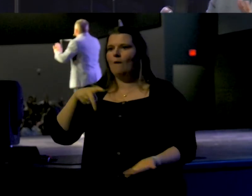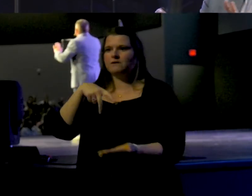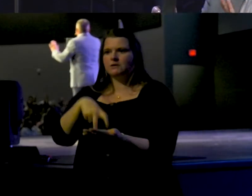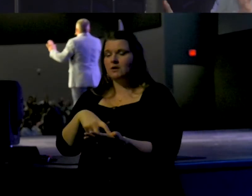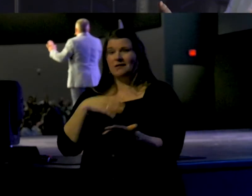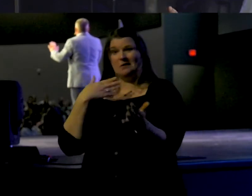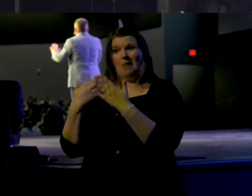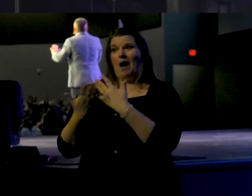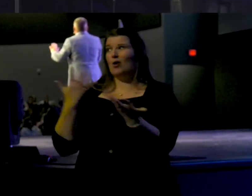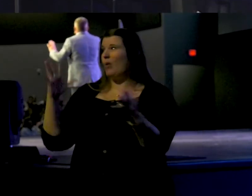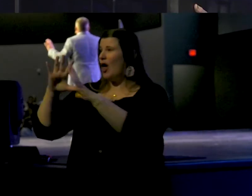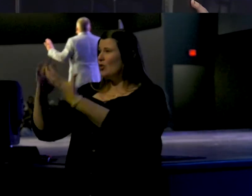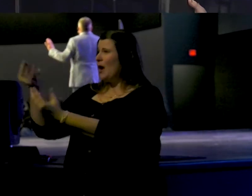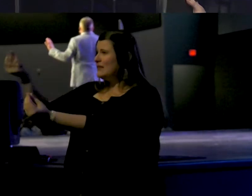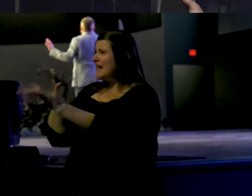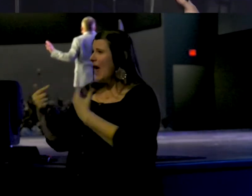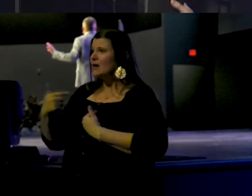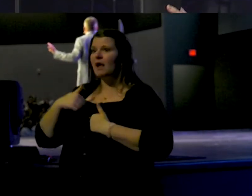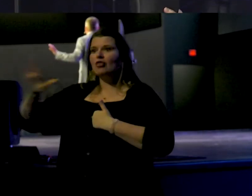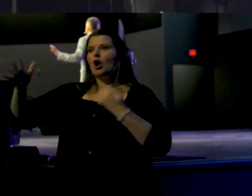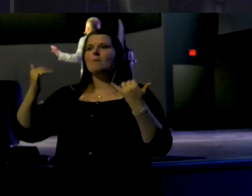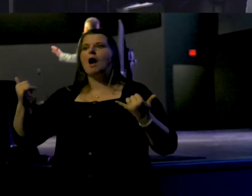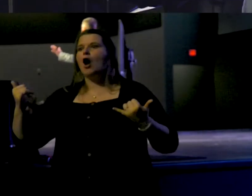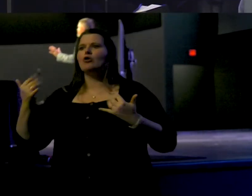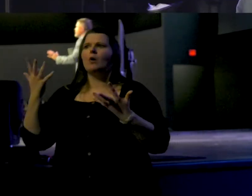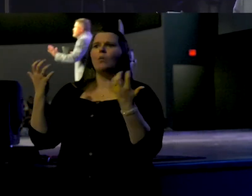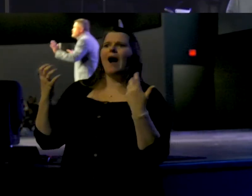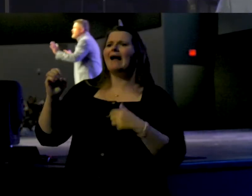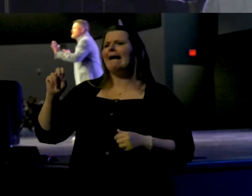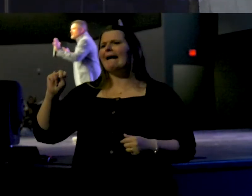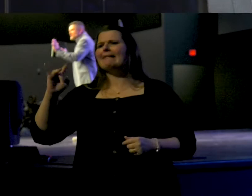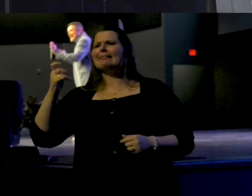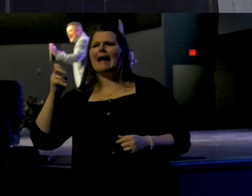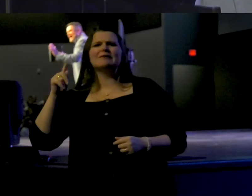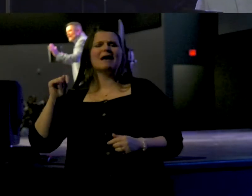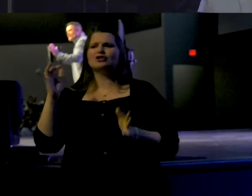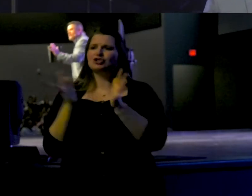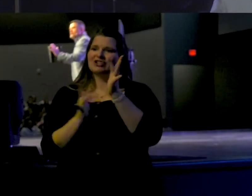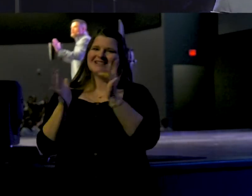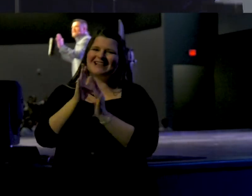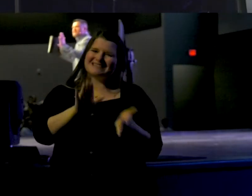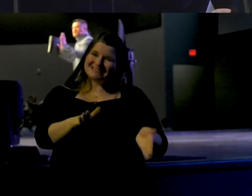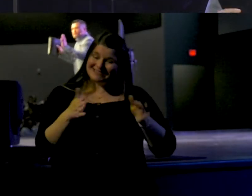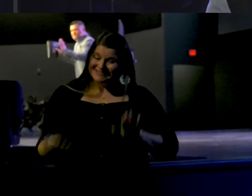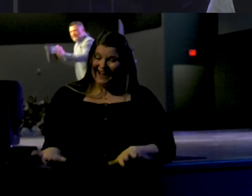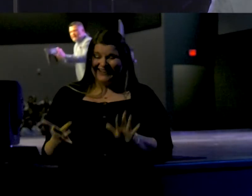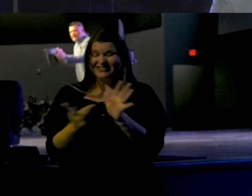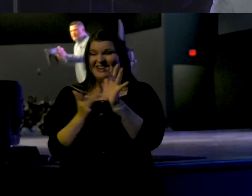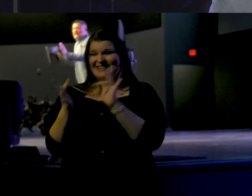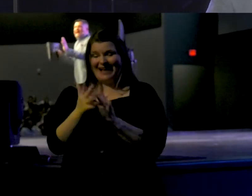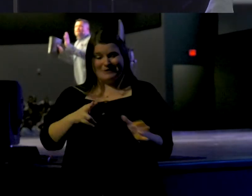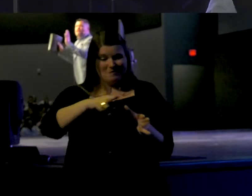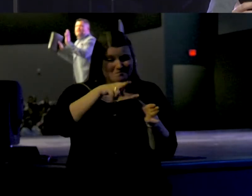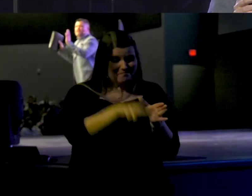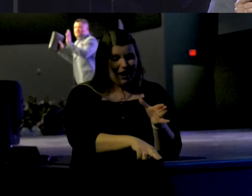what the world may tell you in its modern thirst for enlightenment, Jesus died, Jesus was buried, and Jesus